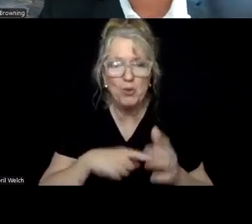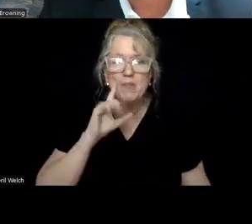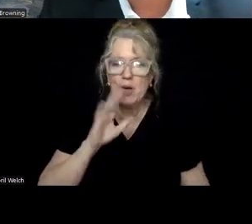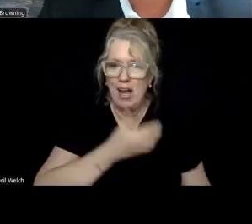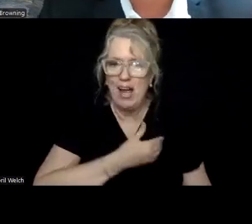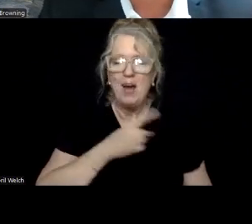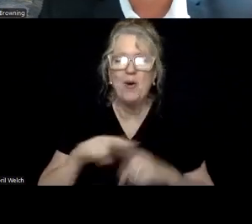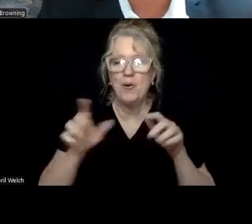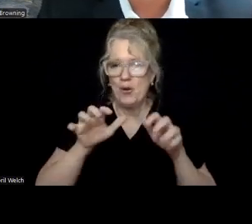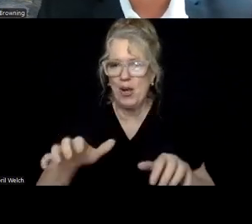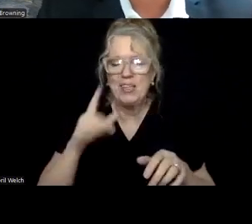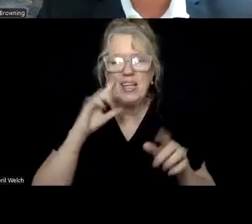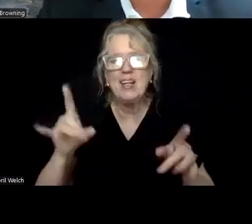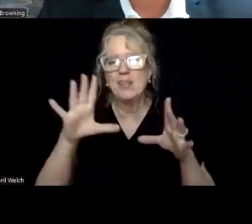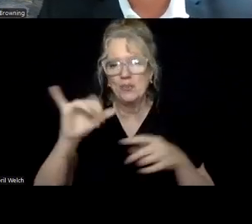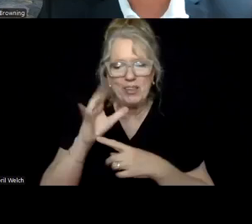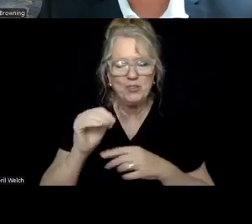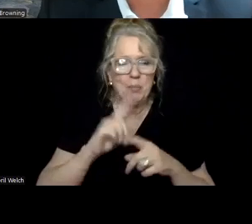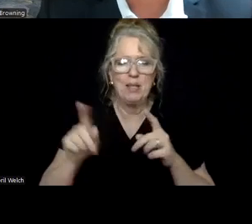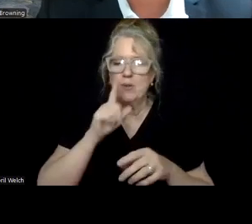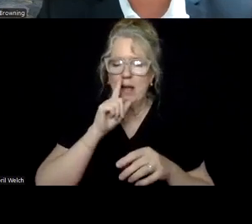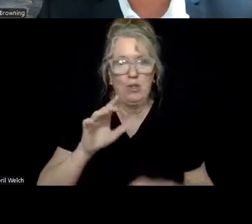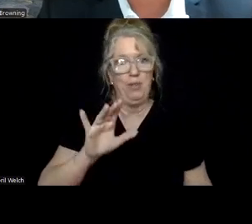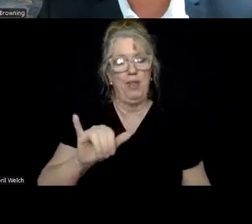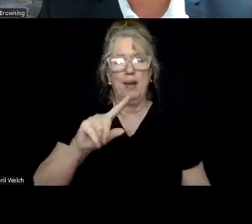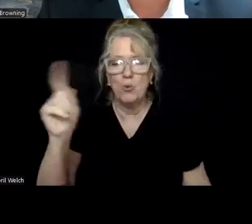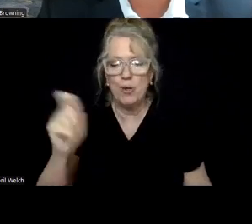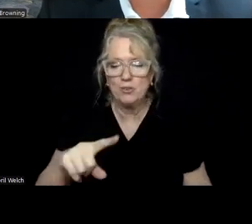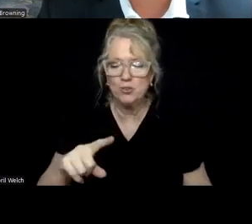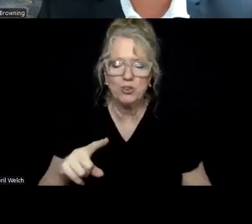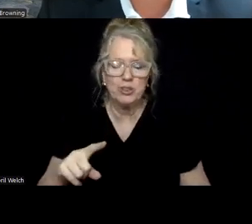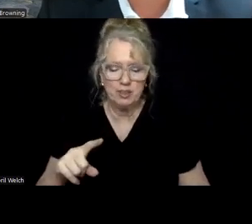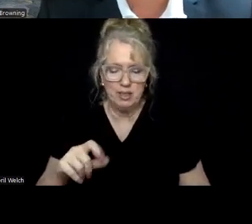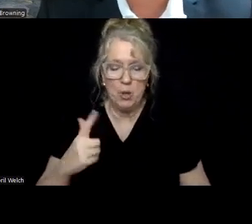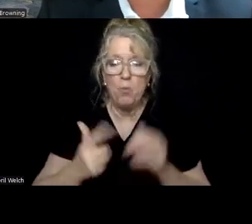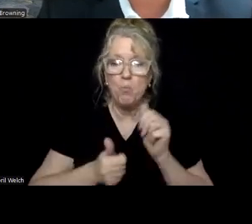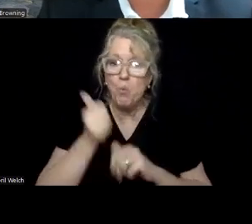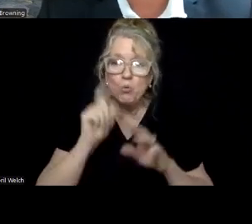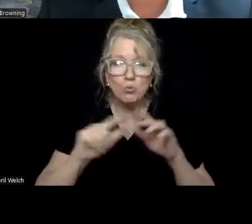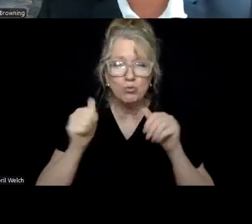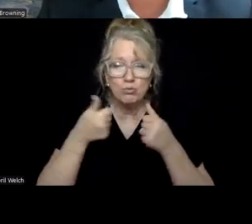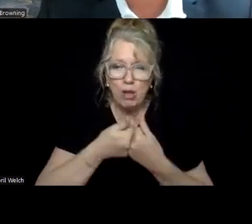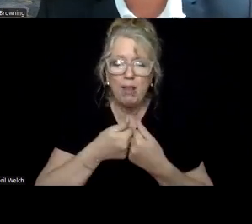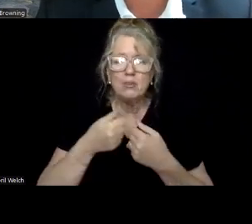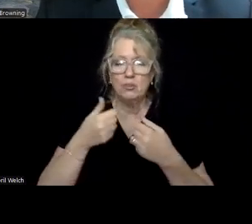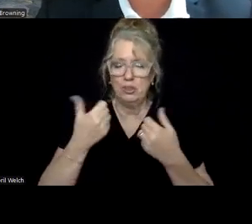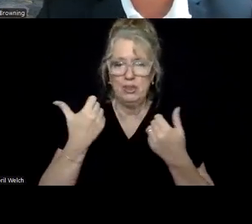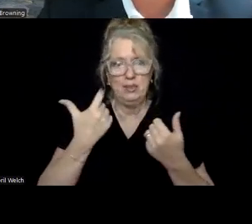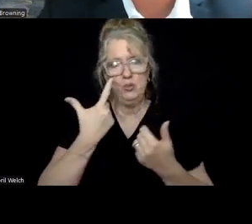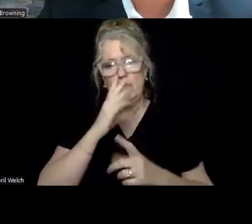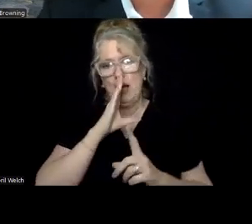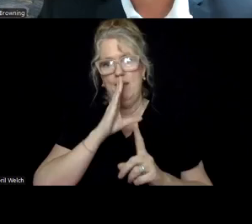audience over the years in our crisis jam. And it's actually one of the questions that has been the most challenging to have a correct, consistent